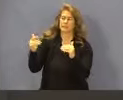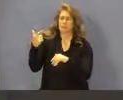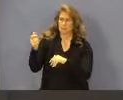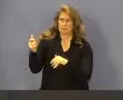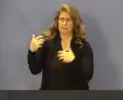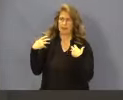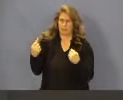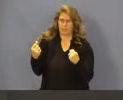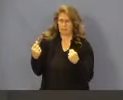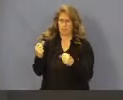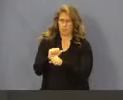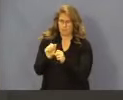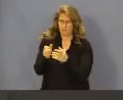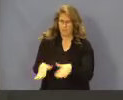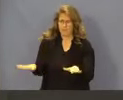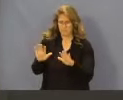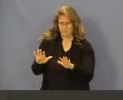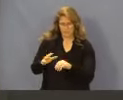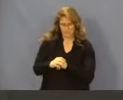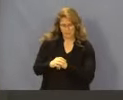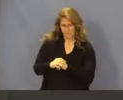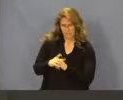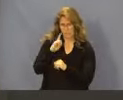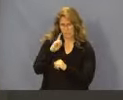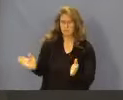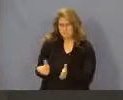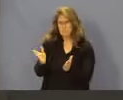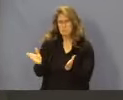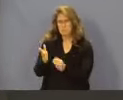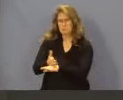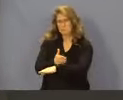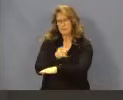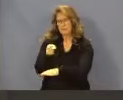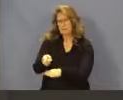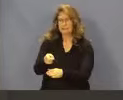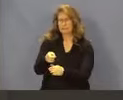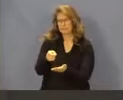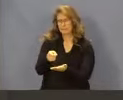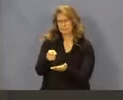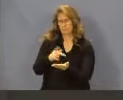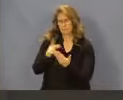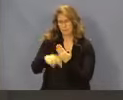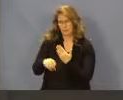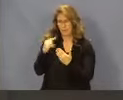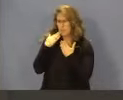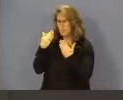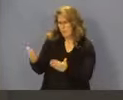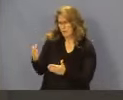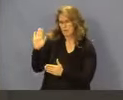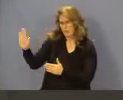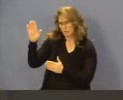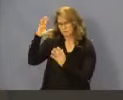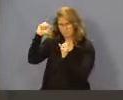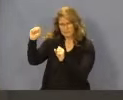and commending the department for its continued efforts to enhance the programs. The department thanks president Nagel for her